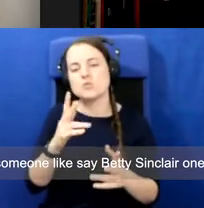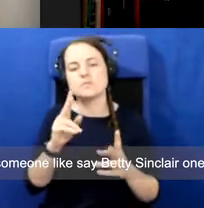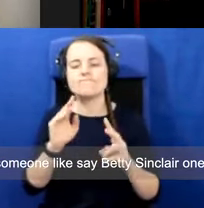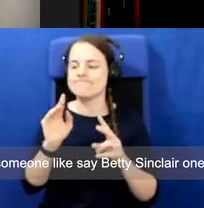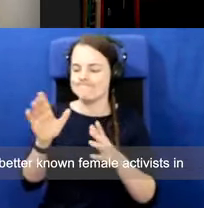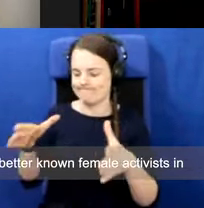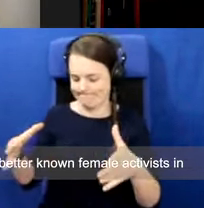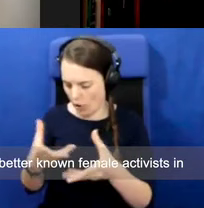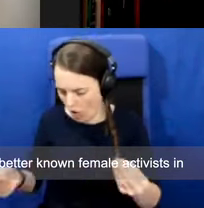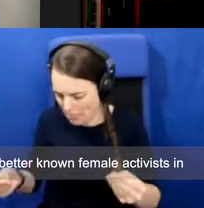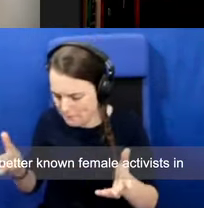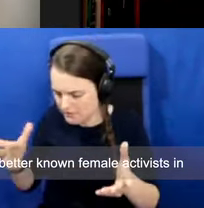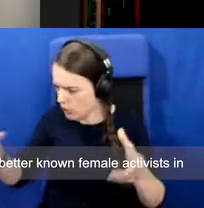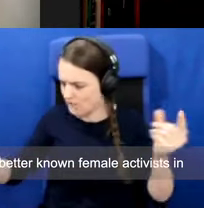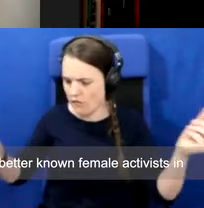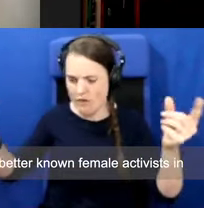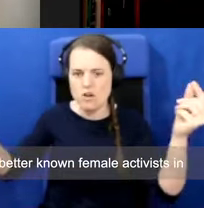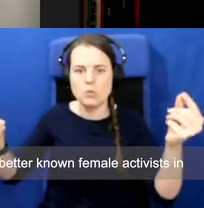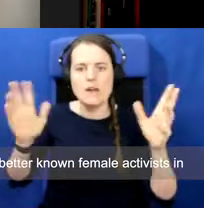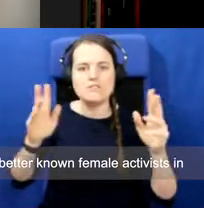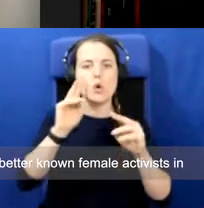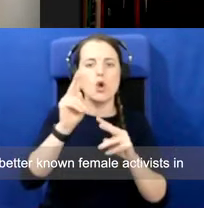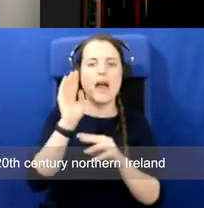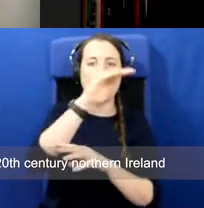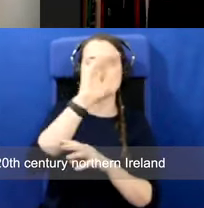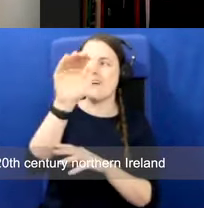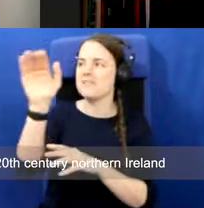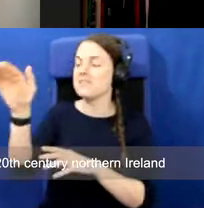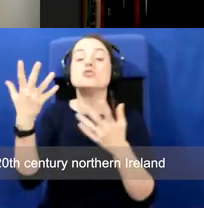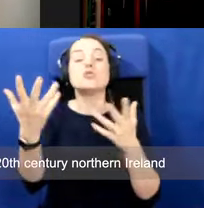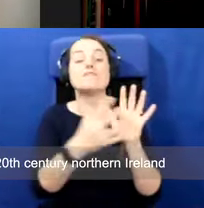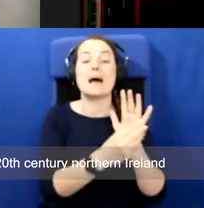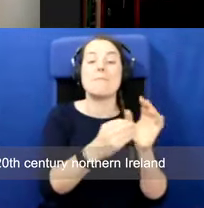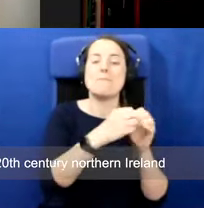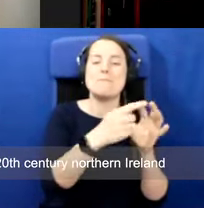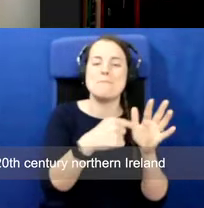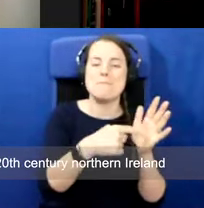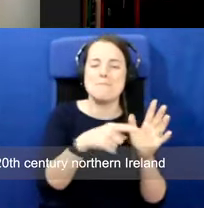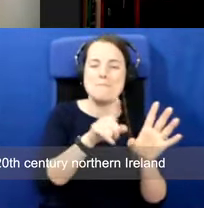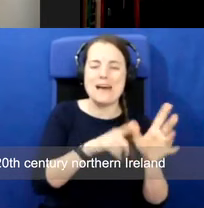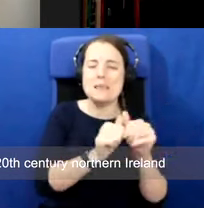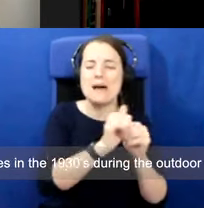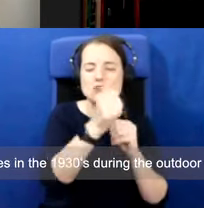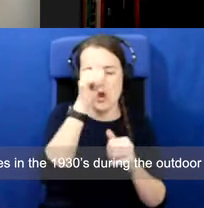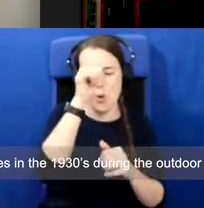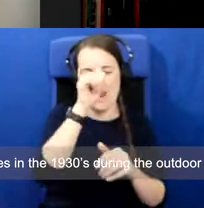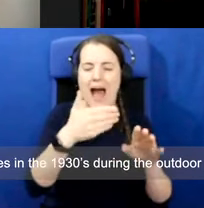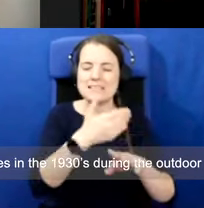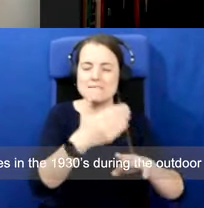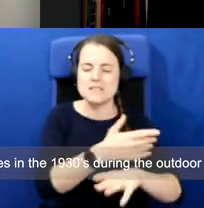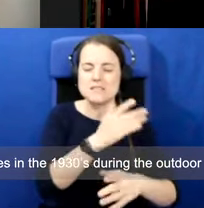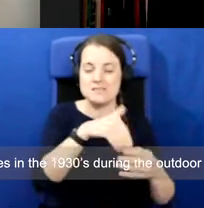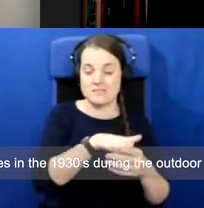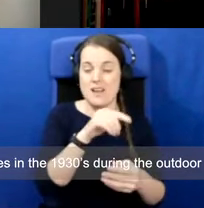someone like, say, Betty, one of the better known female activists in 20th century Northern Ireland, who